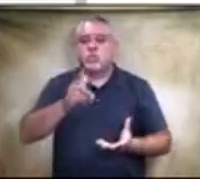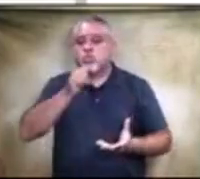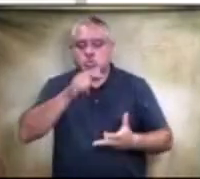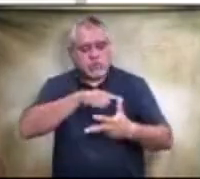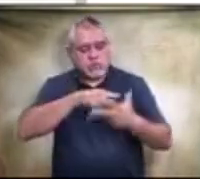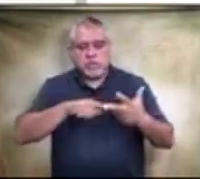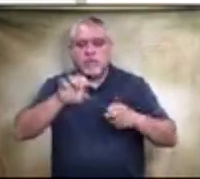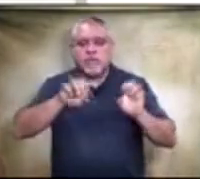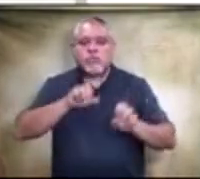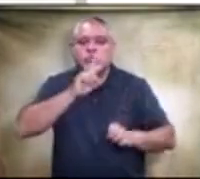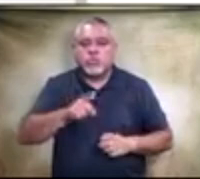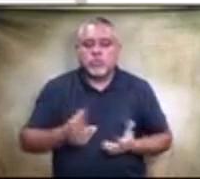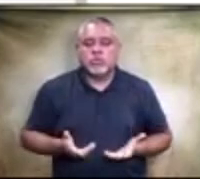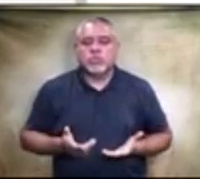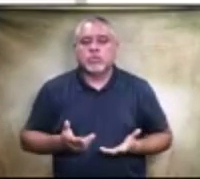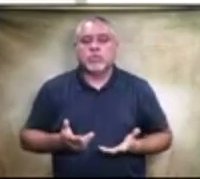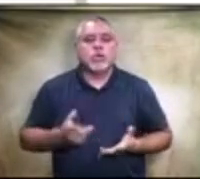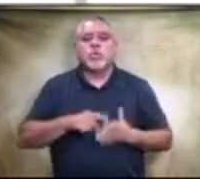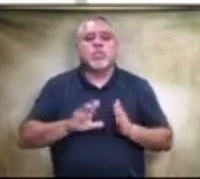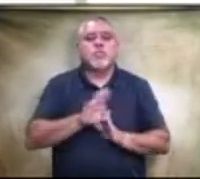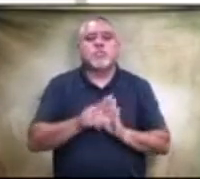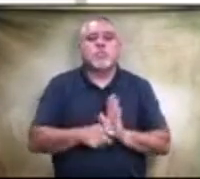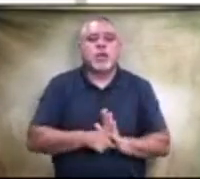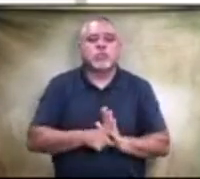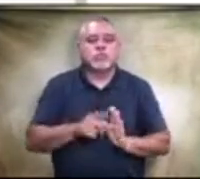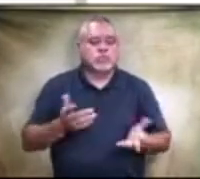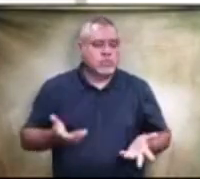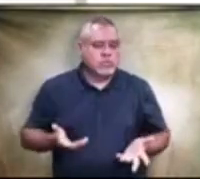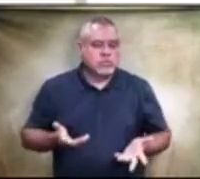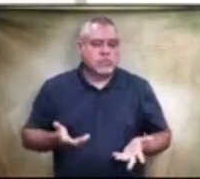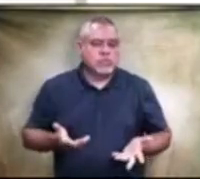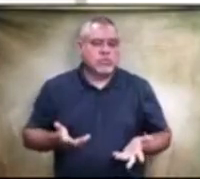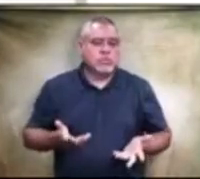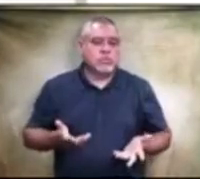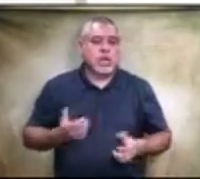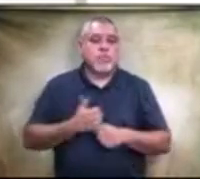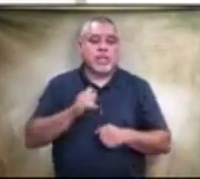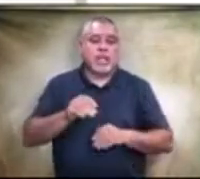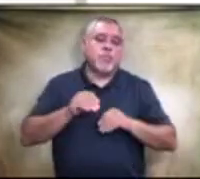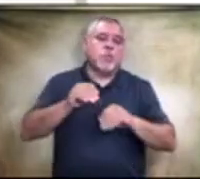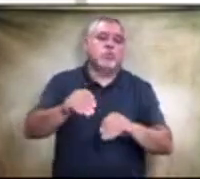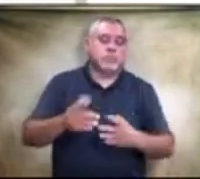were. And what their backgrounds are, and I make that motion.